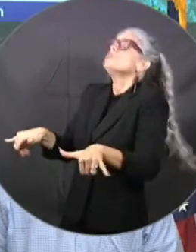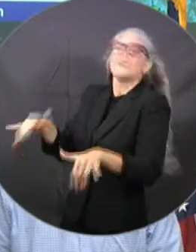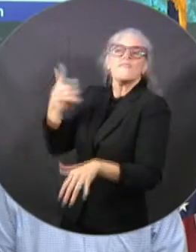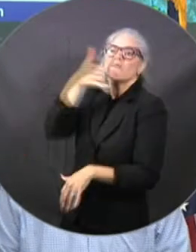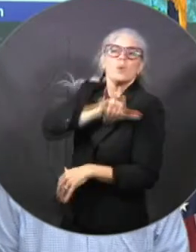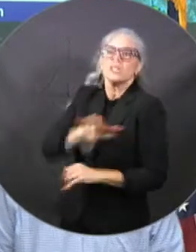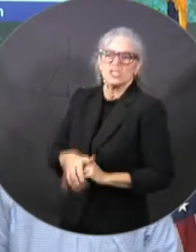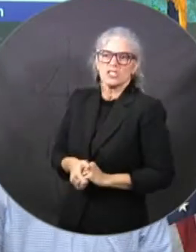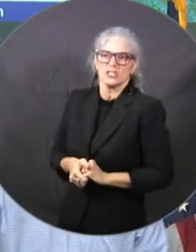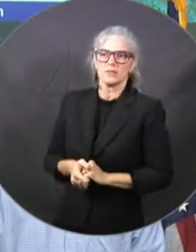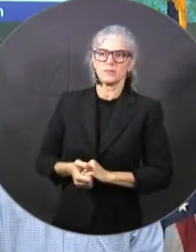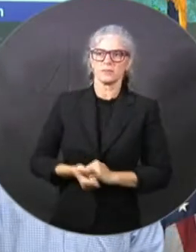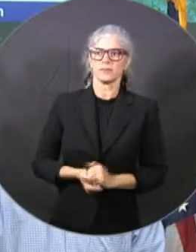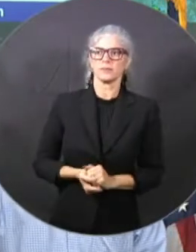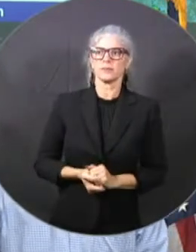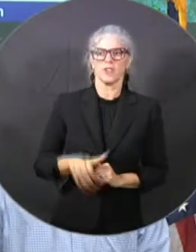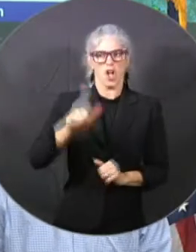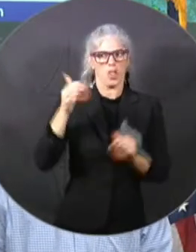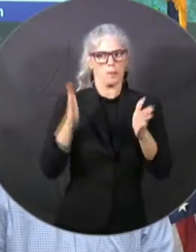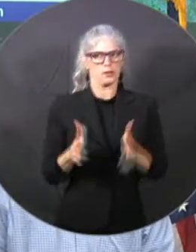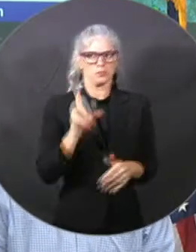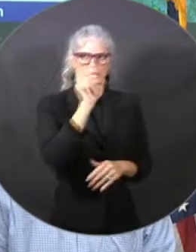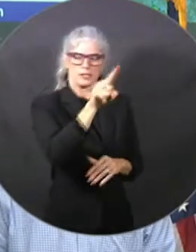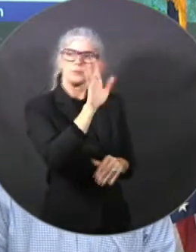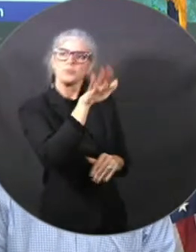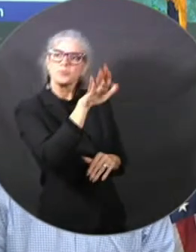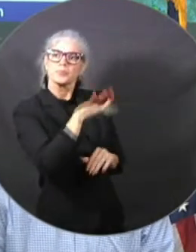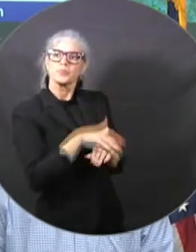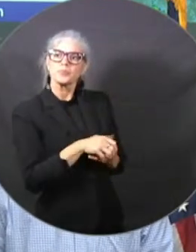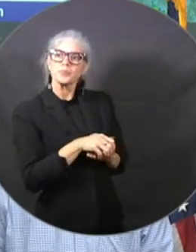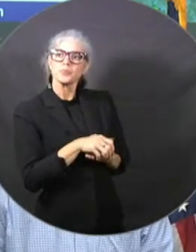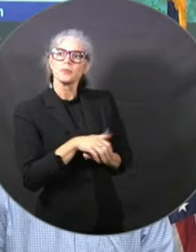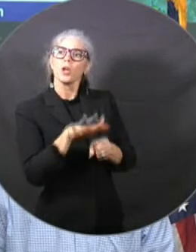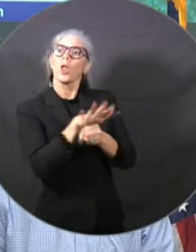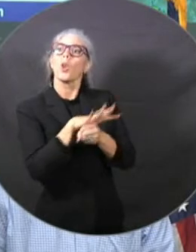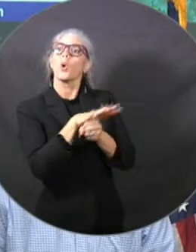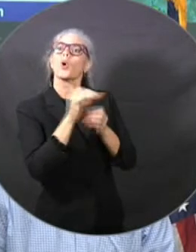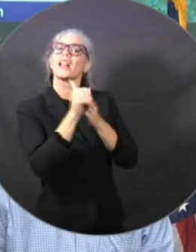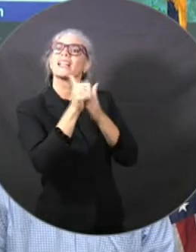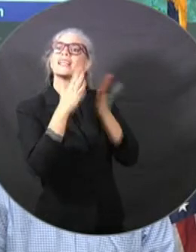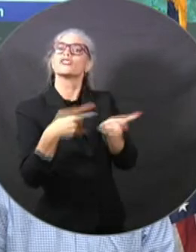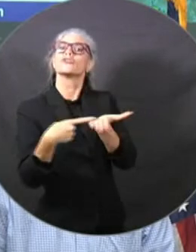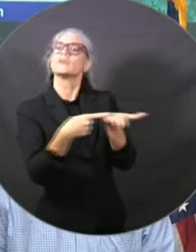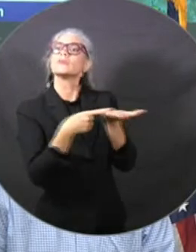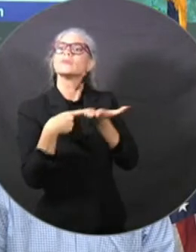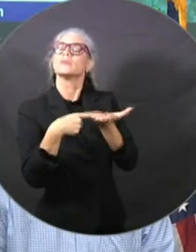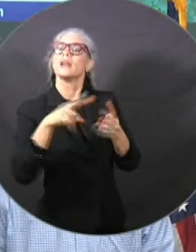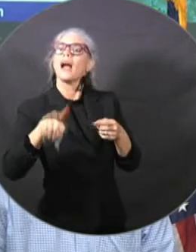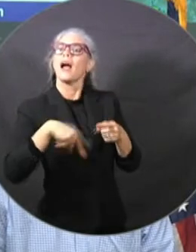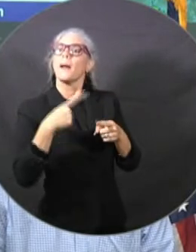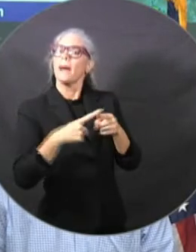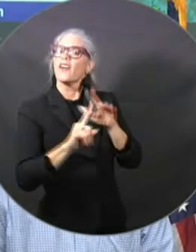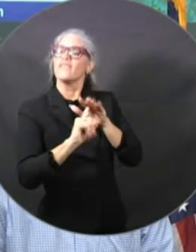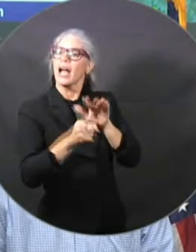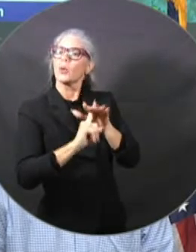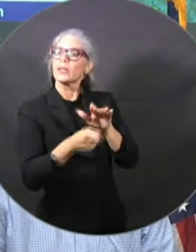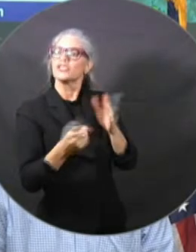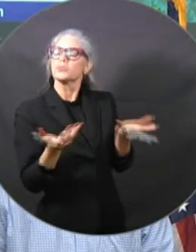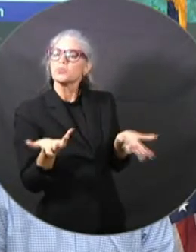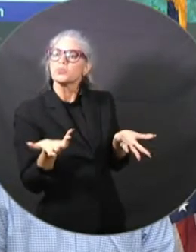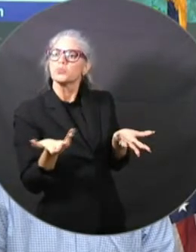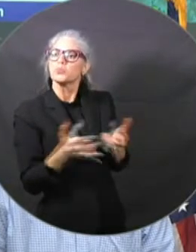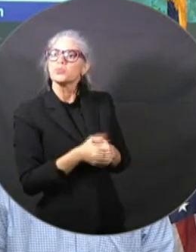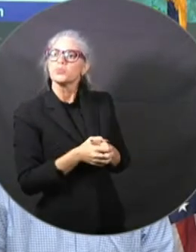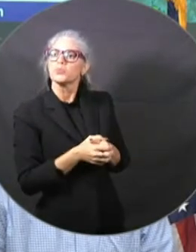conversations you're having with local officials or director Guthrie regarding evacuations and doing things a little bit more differently from